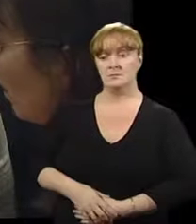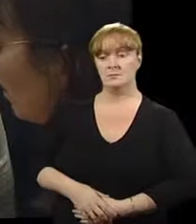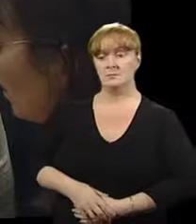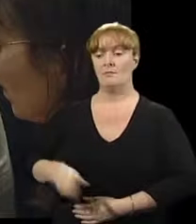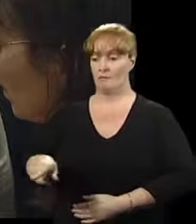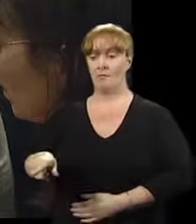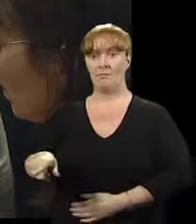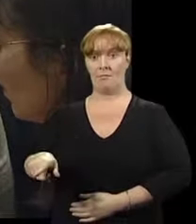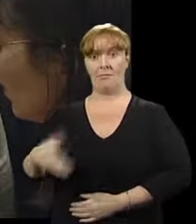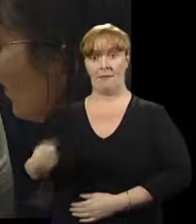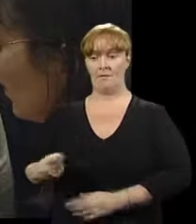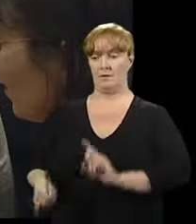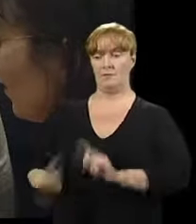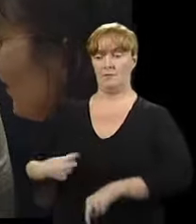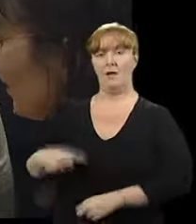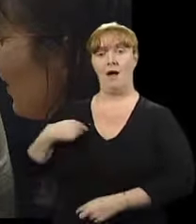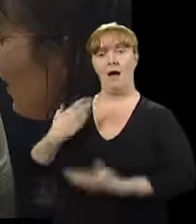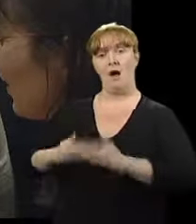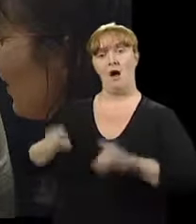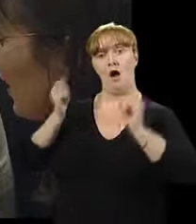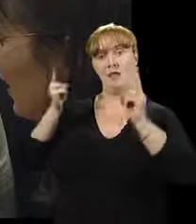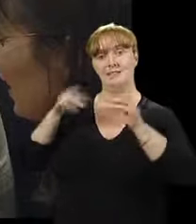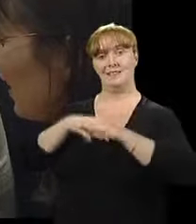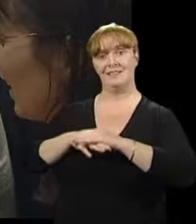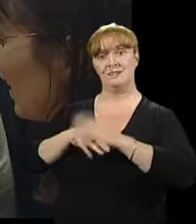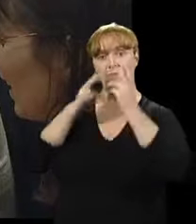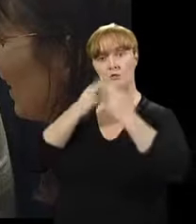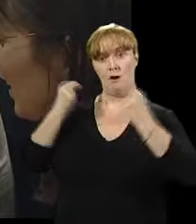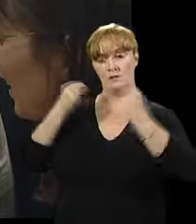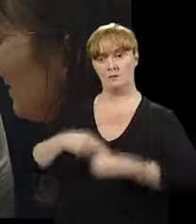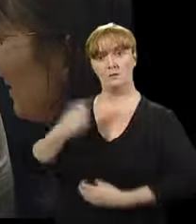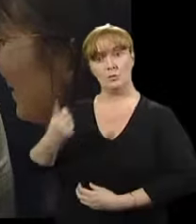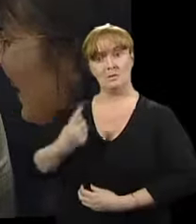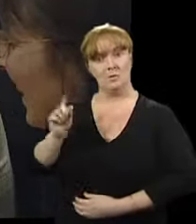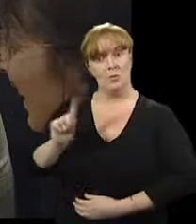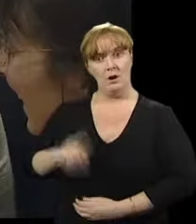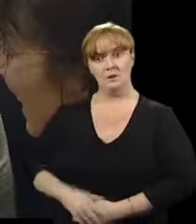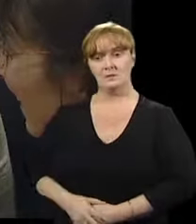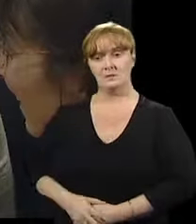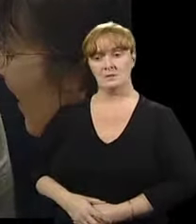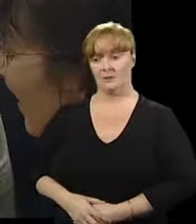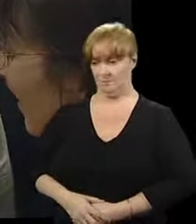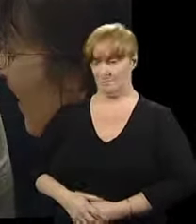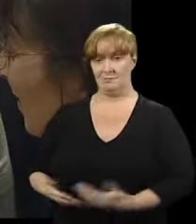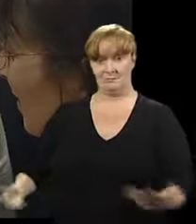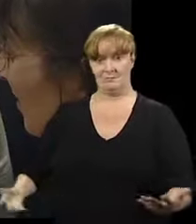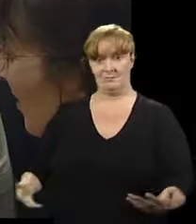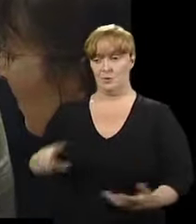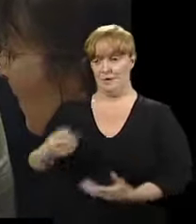I'm on holiday in the south of France. What about you? We have, we've got a new message as well.